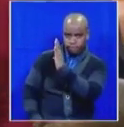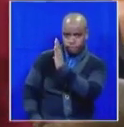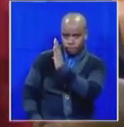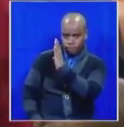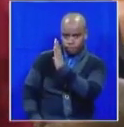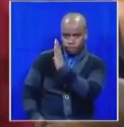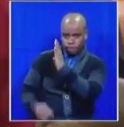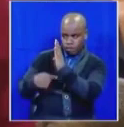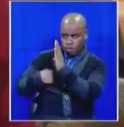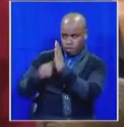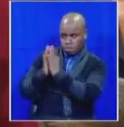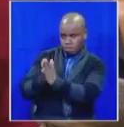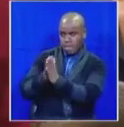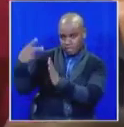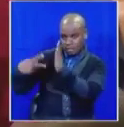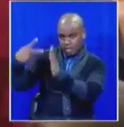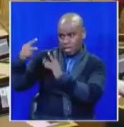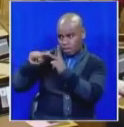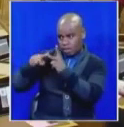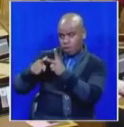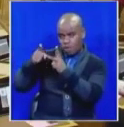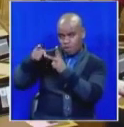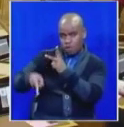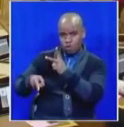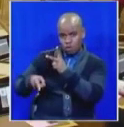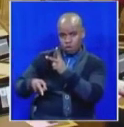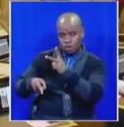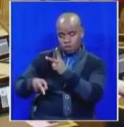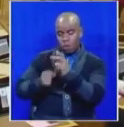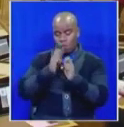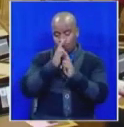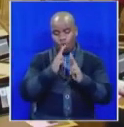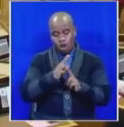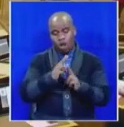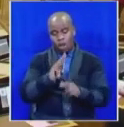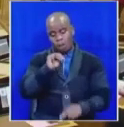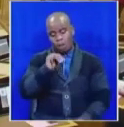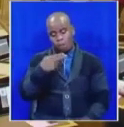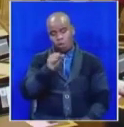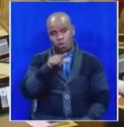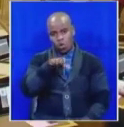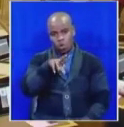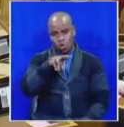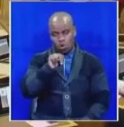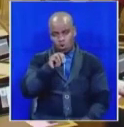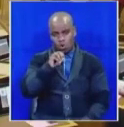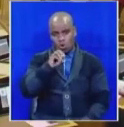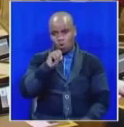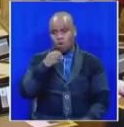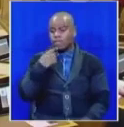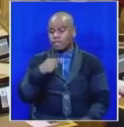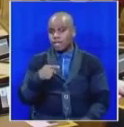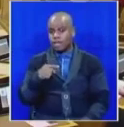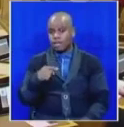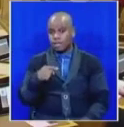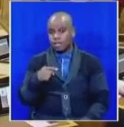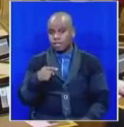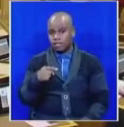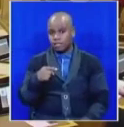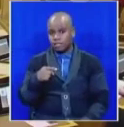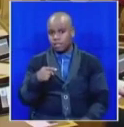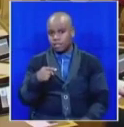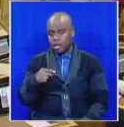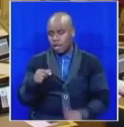take a second point of order if may uh the honorable of shonga broke out into esi zulu and referred to members of parliament as i'm a gundwan right